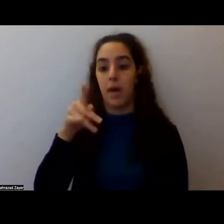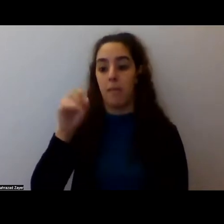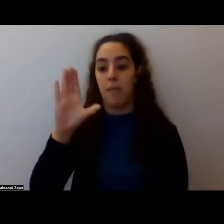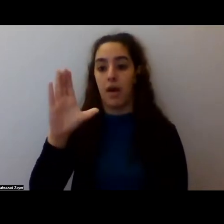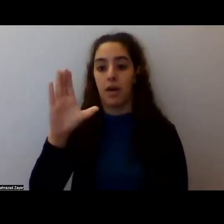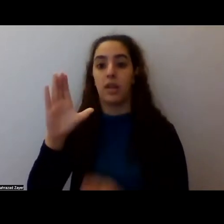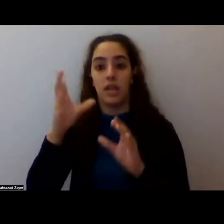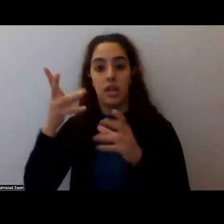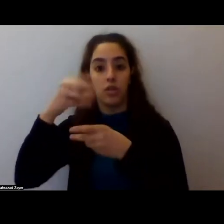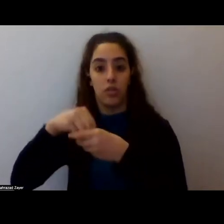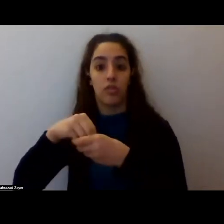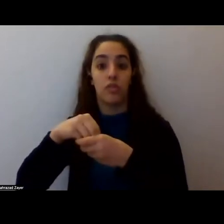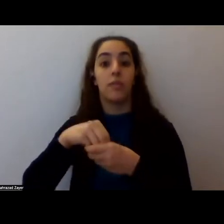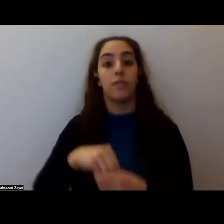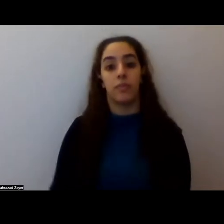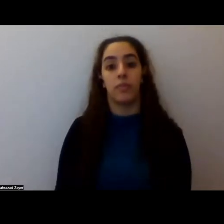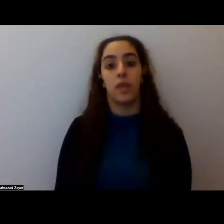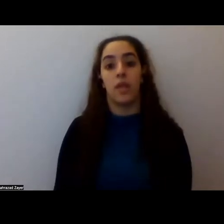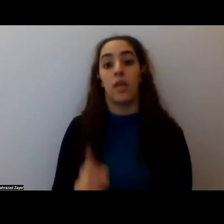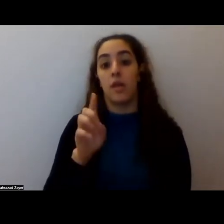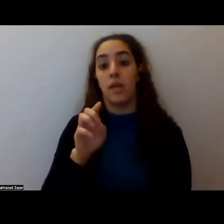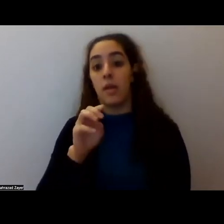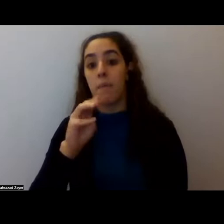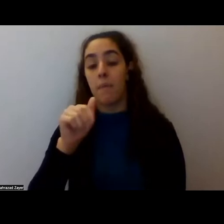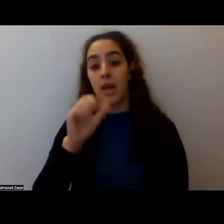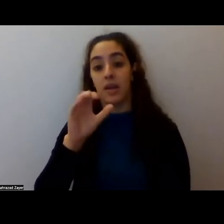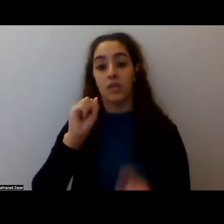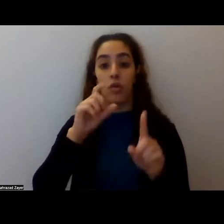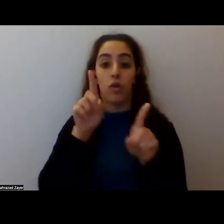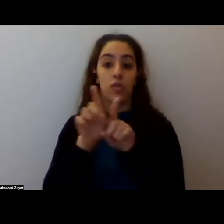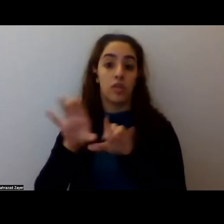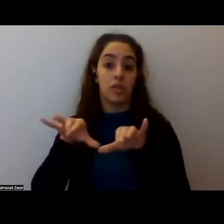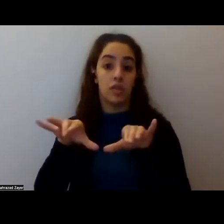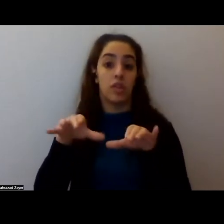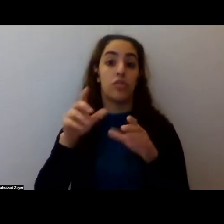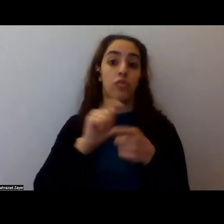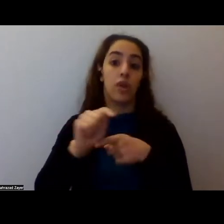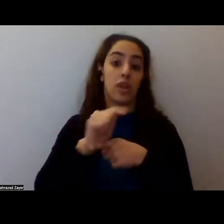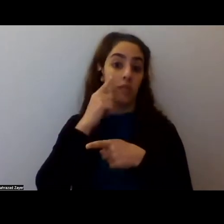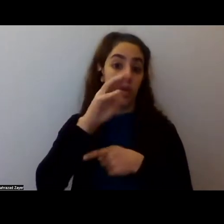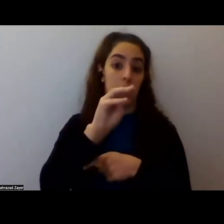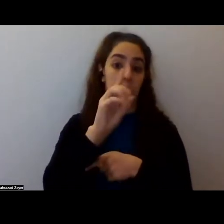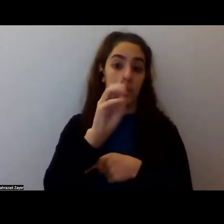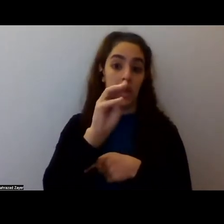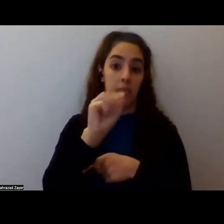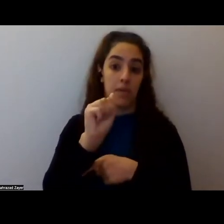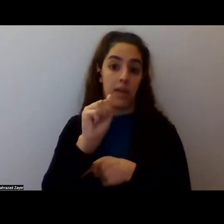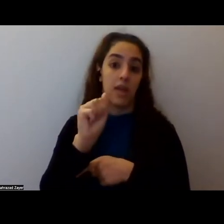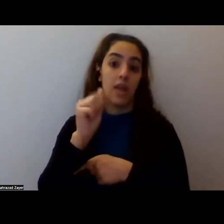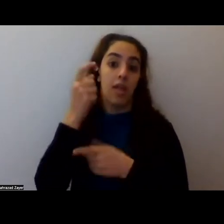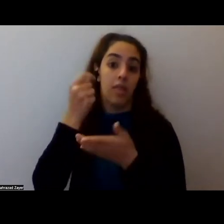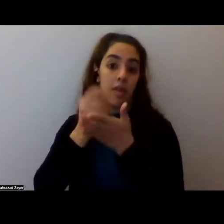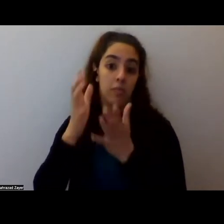BIPOC training for MDMA therapists. Um, there's also the California Institute for Integral Studies,